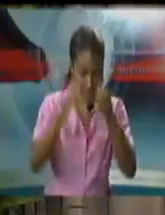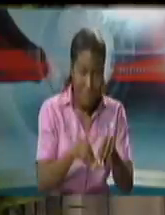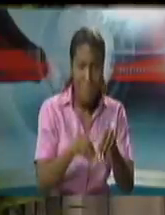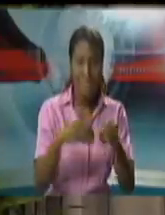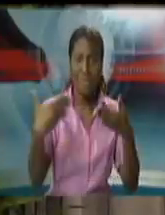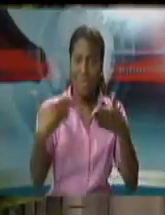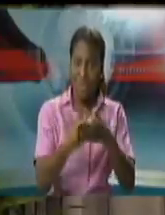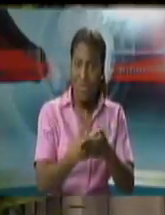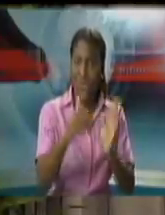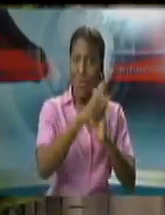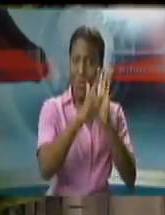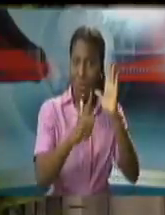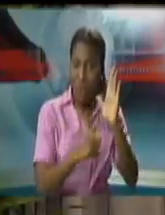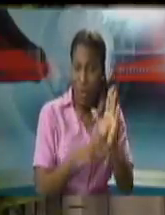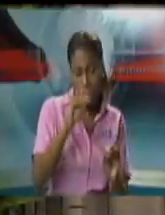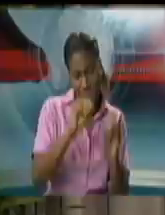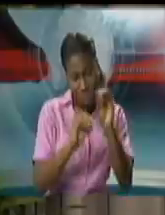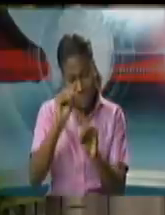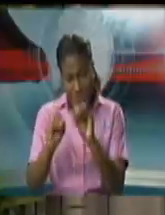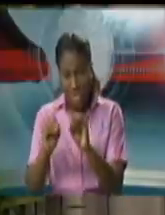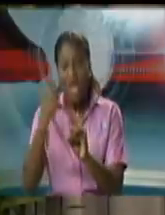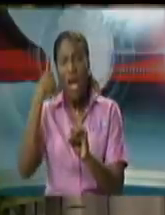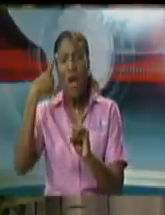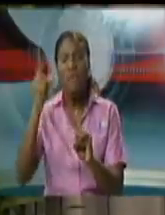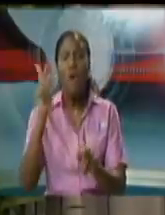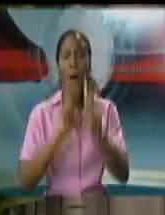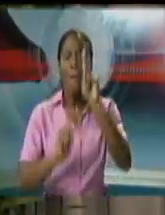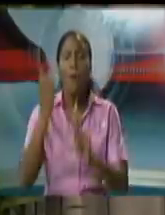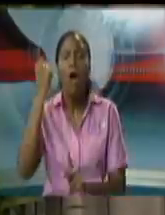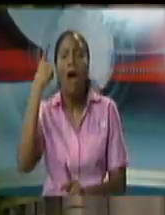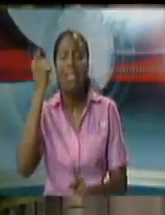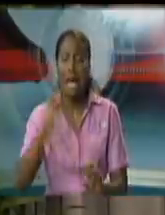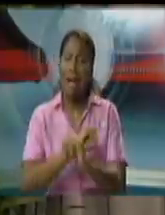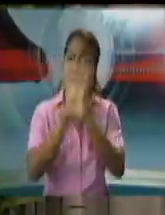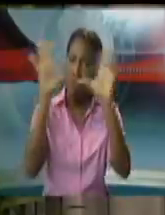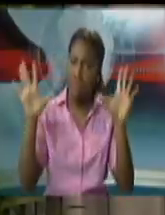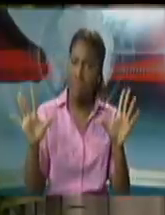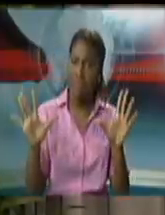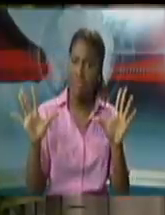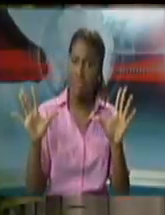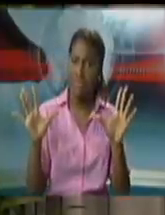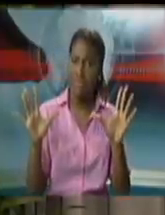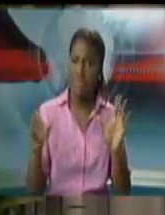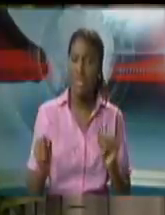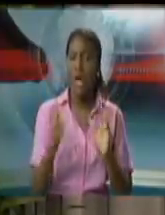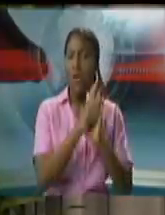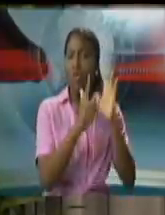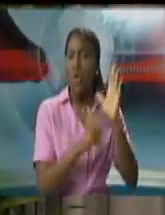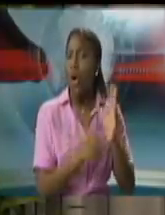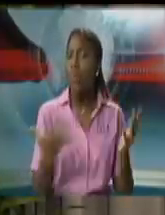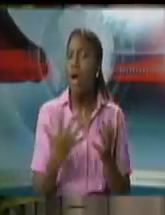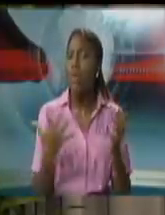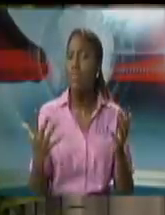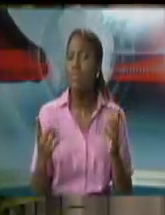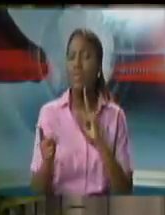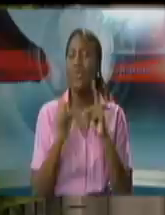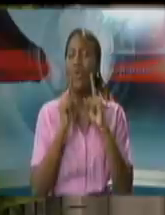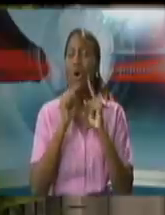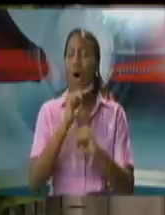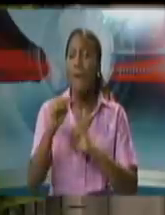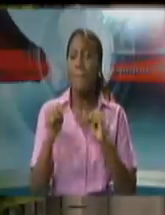regulations just for the purpose of clarity. The existing law that I'm referring to is the power and function of the